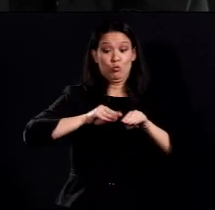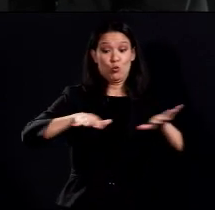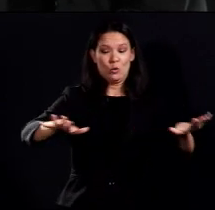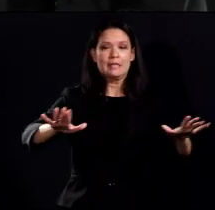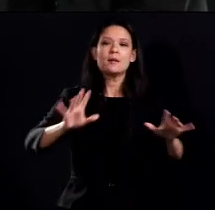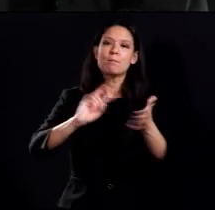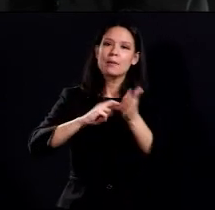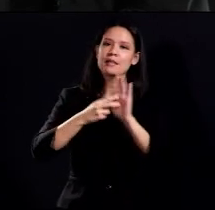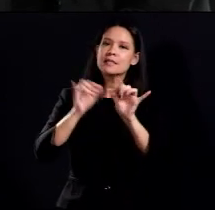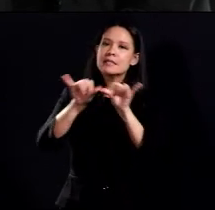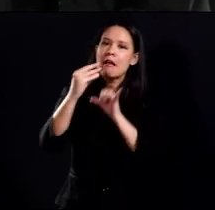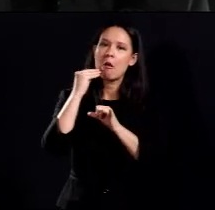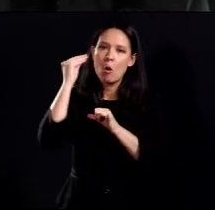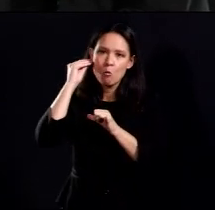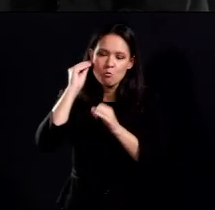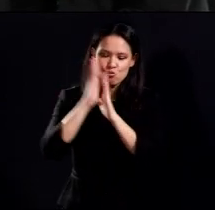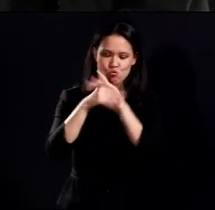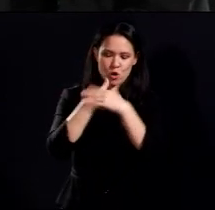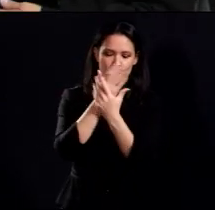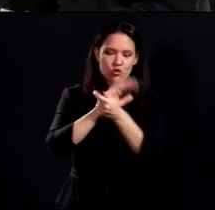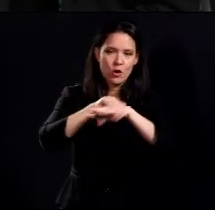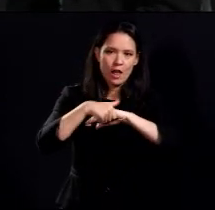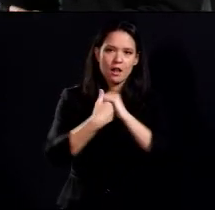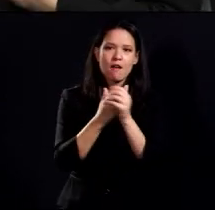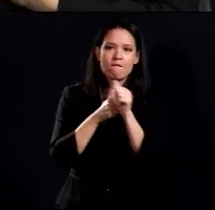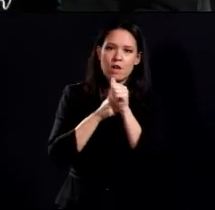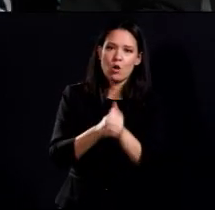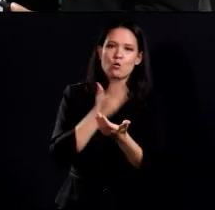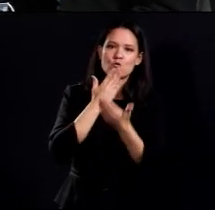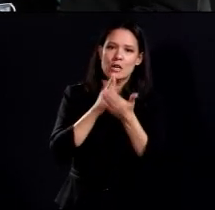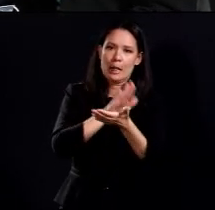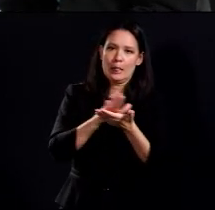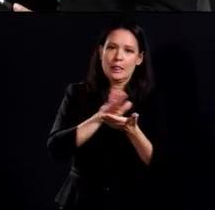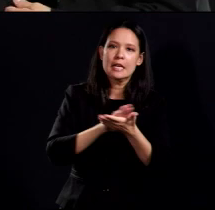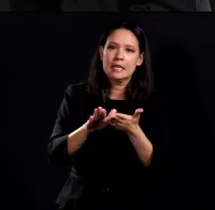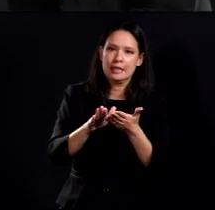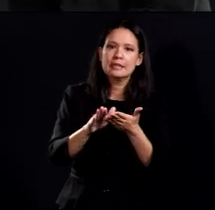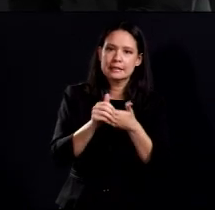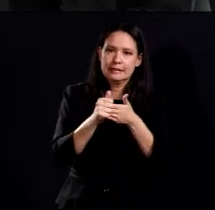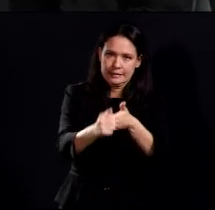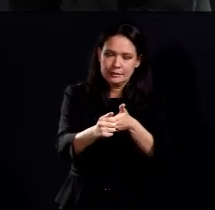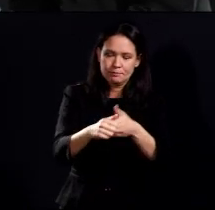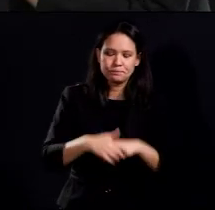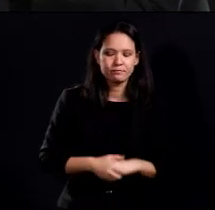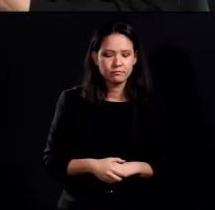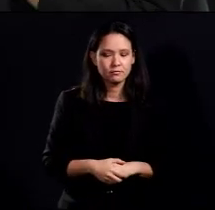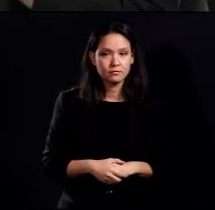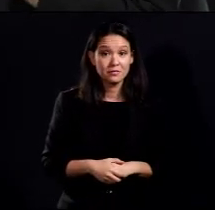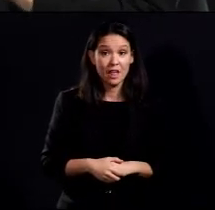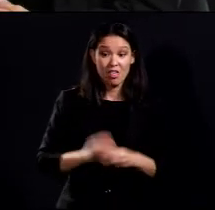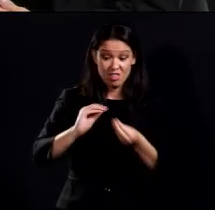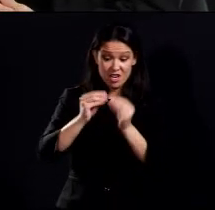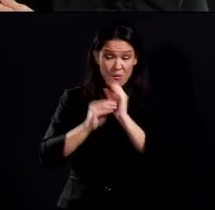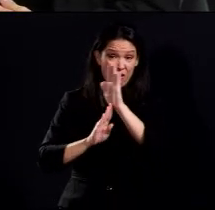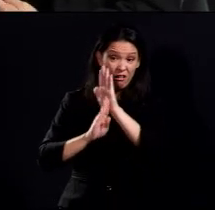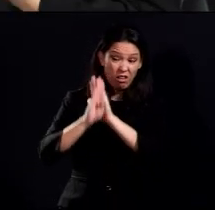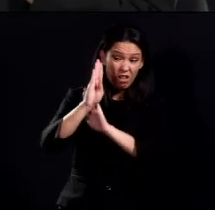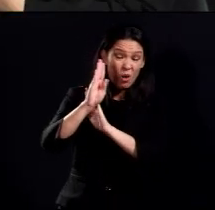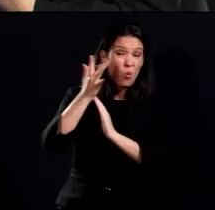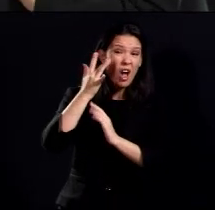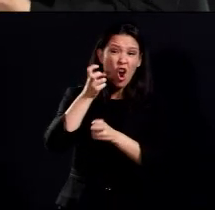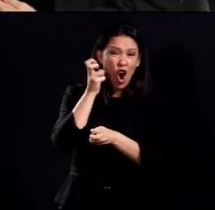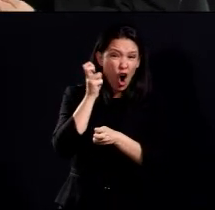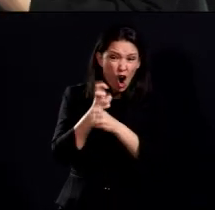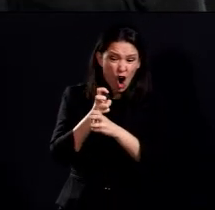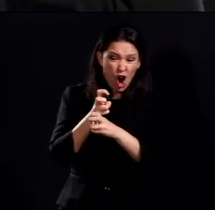but wash your hands and follow good guidelines. Absolutely. We're not seeing this many cases because it's hard to spread.